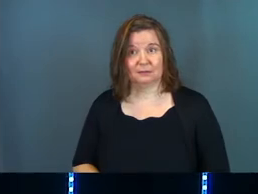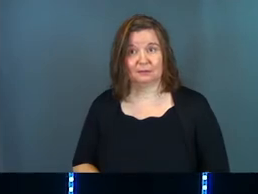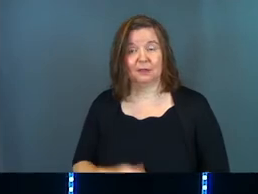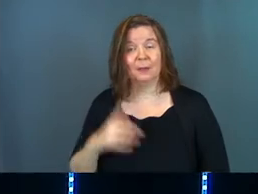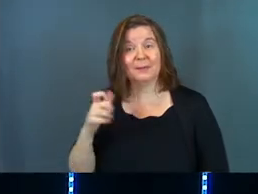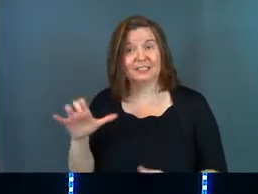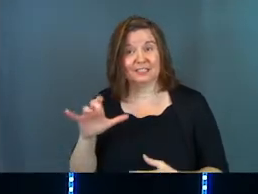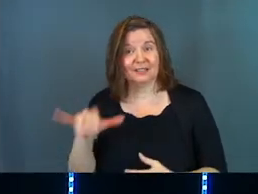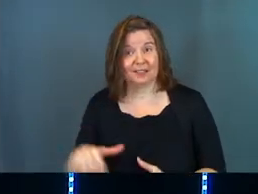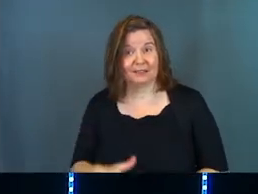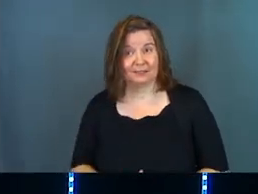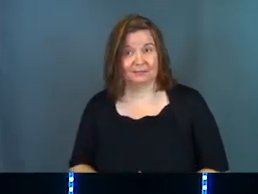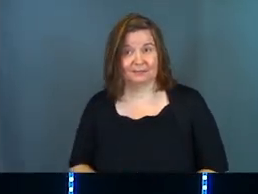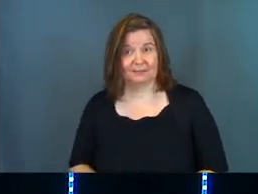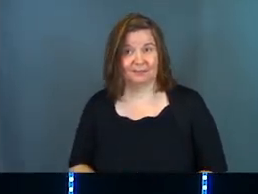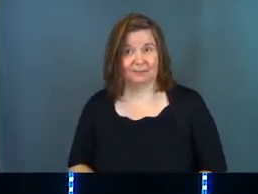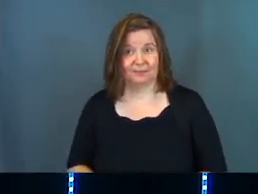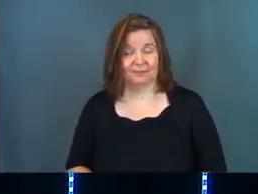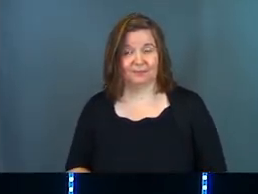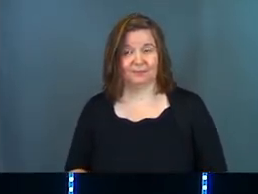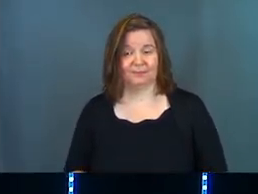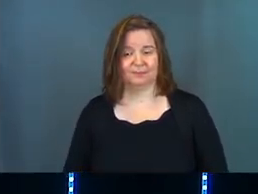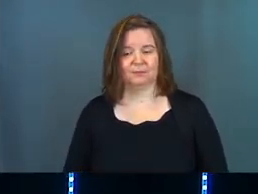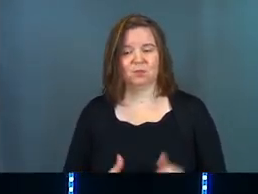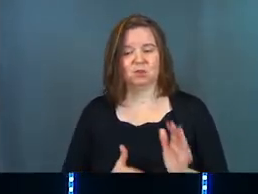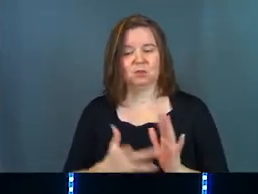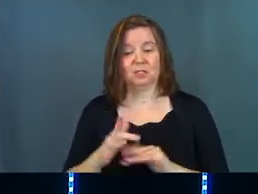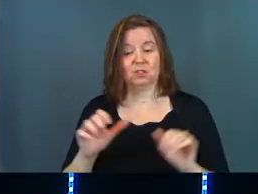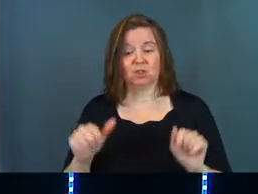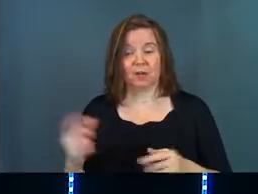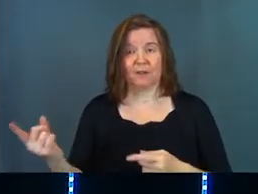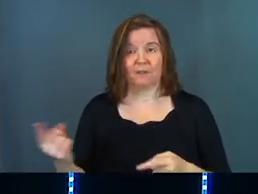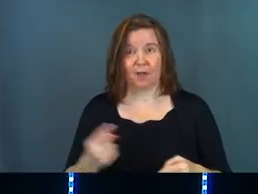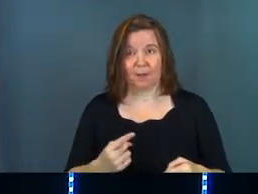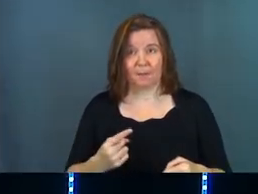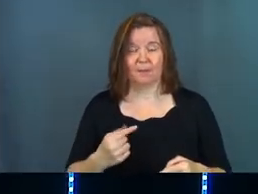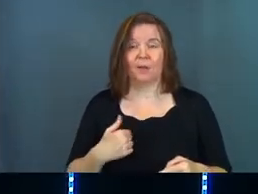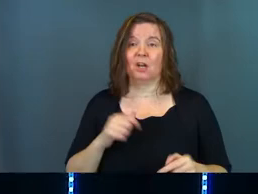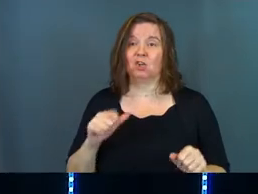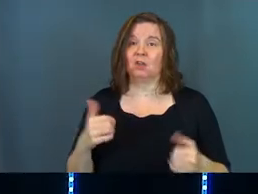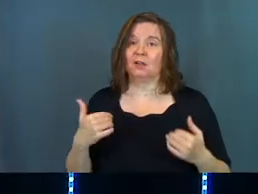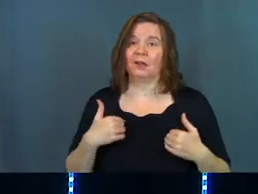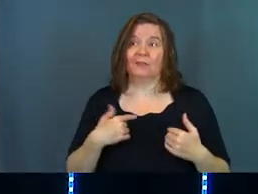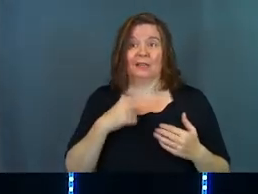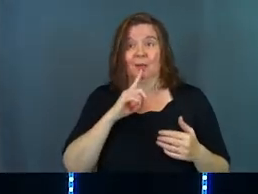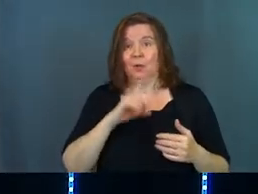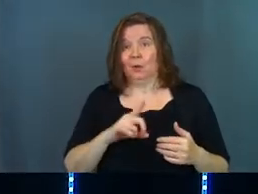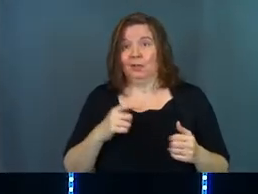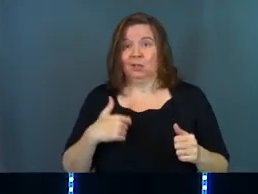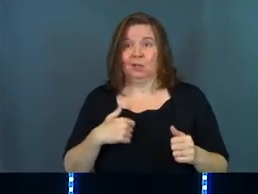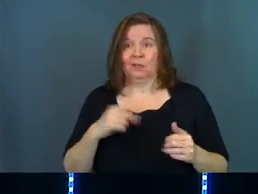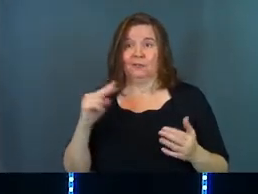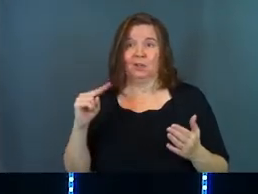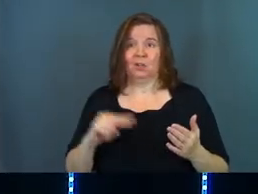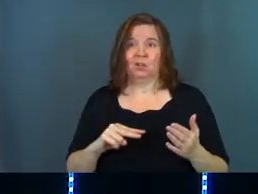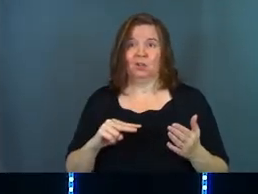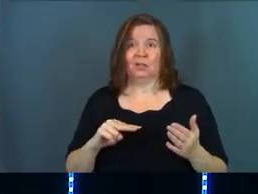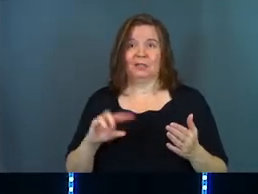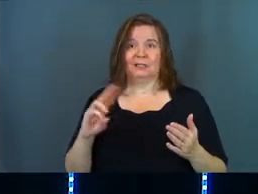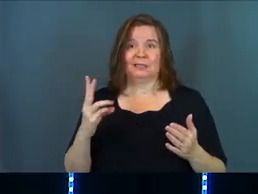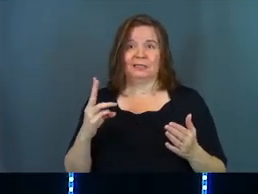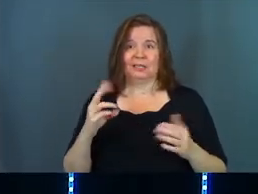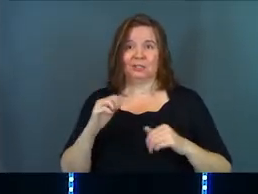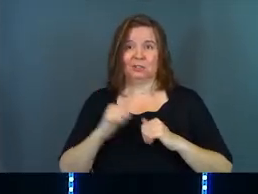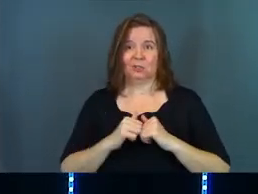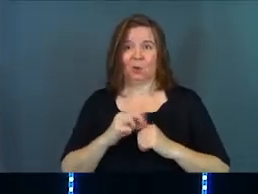Because he does that. So Jesus could have come and he could have, let's be real, he could have looked at the six stone